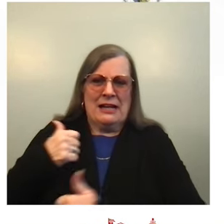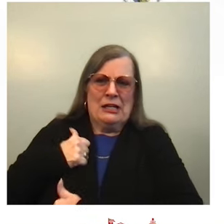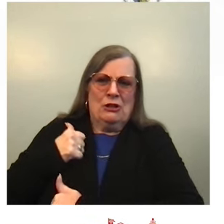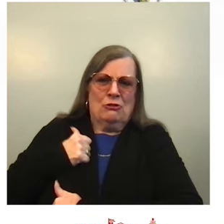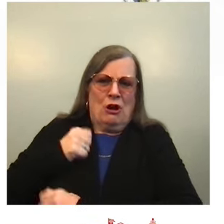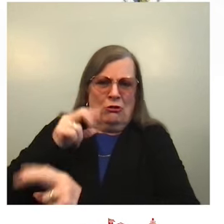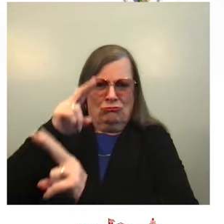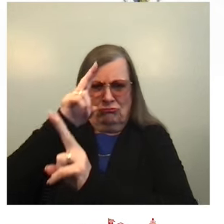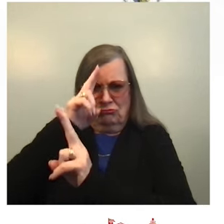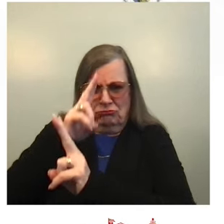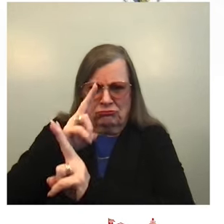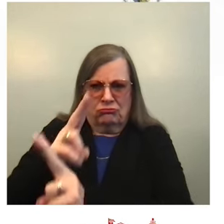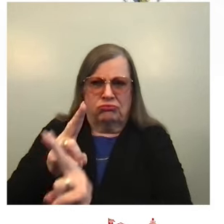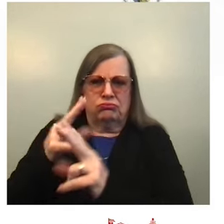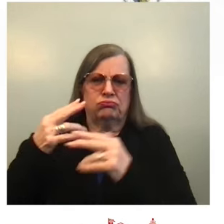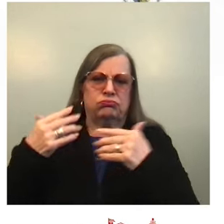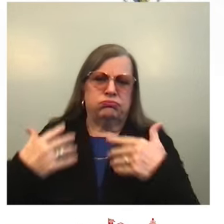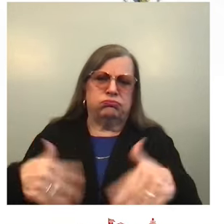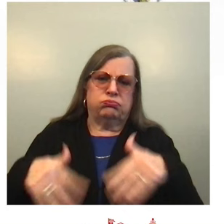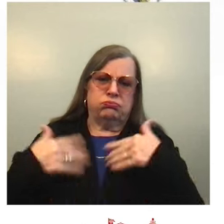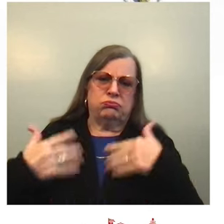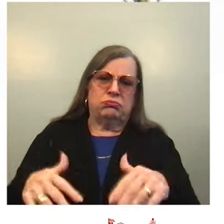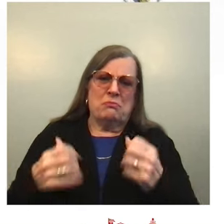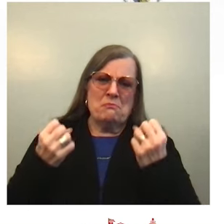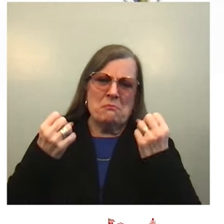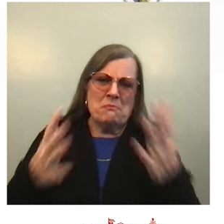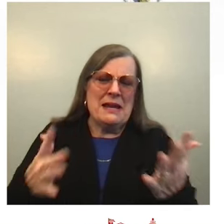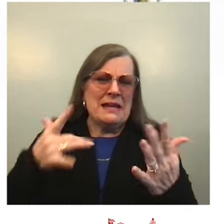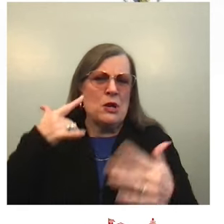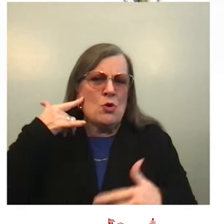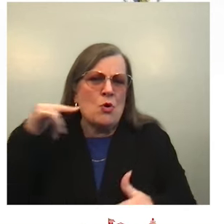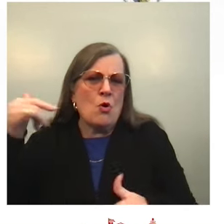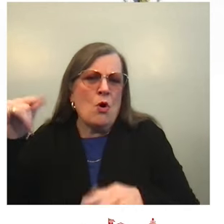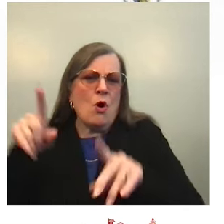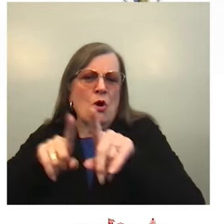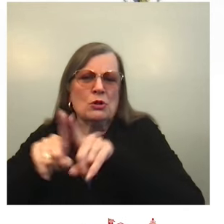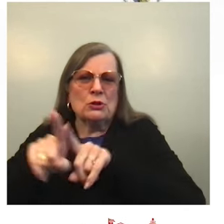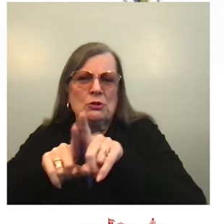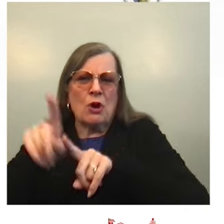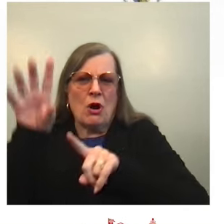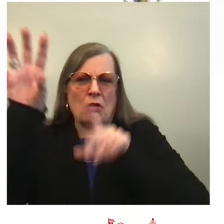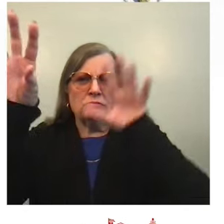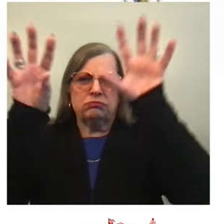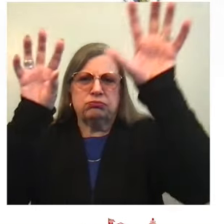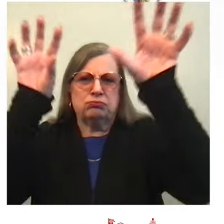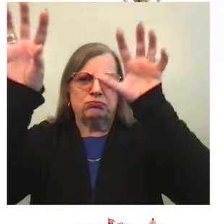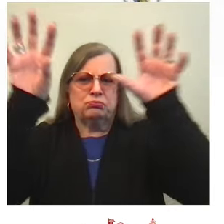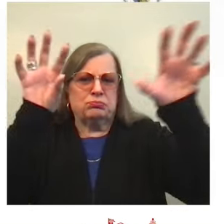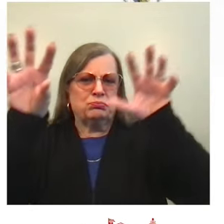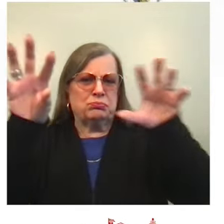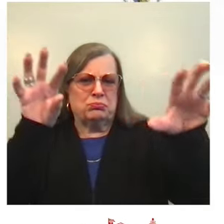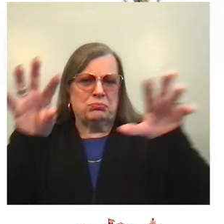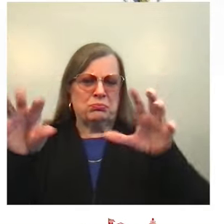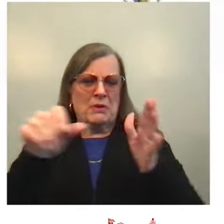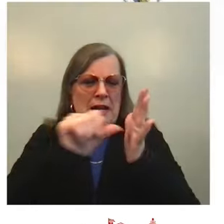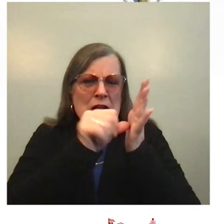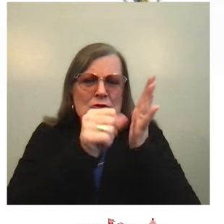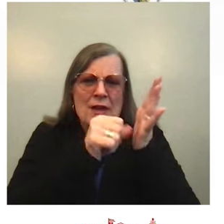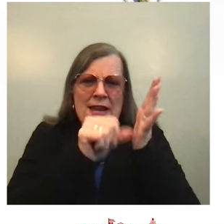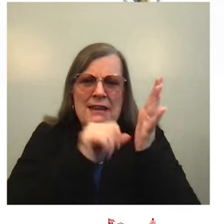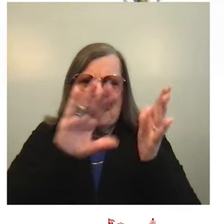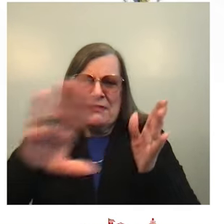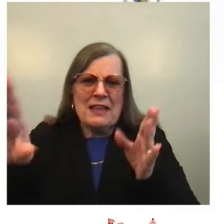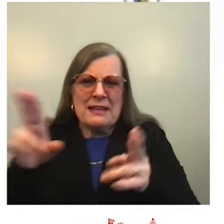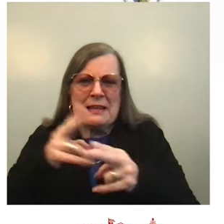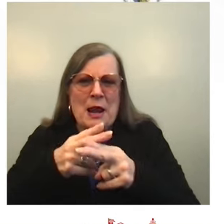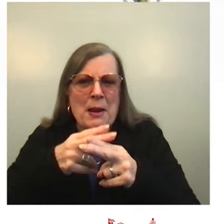gold star families who helped with that tree. You know, the heroic men and women of our nation's military, those who have